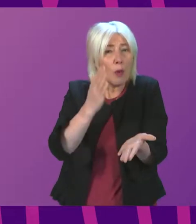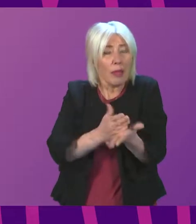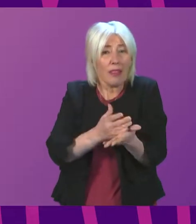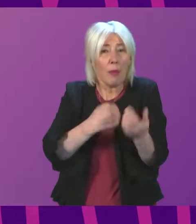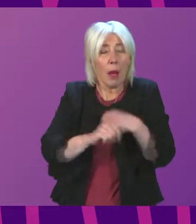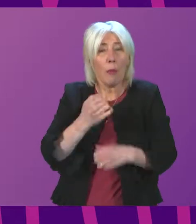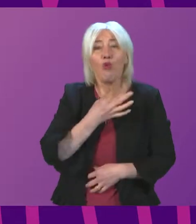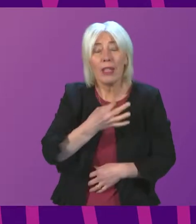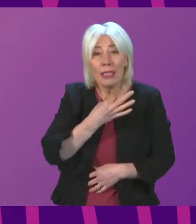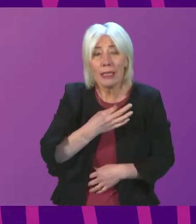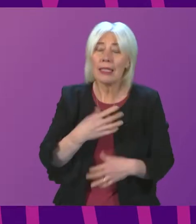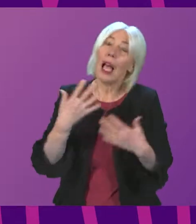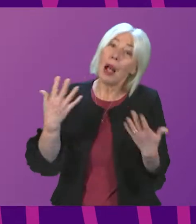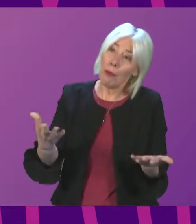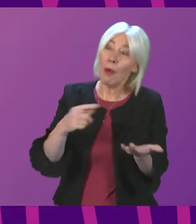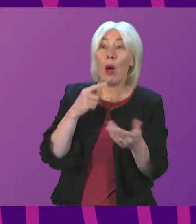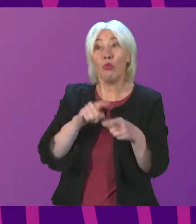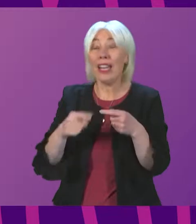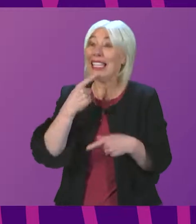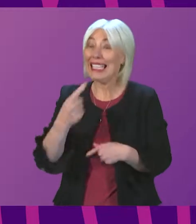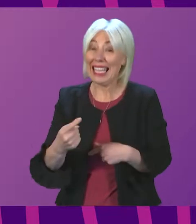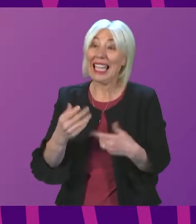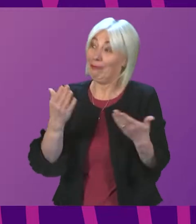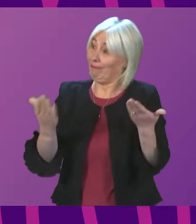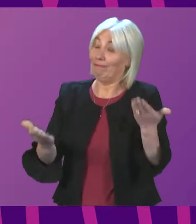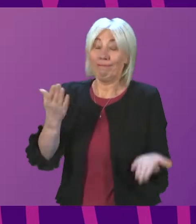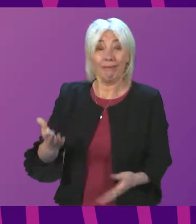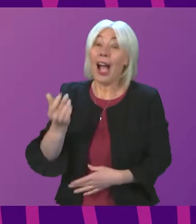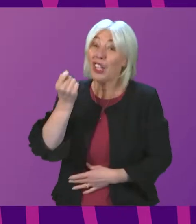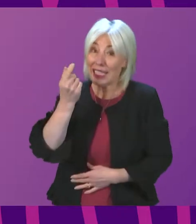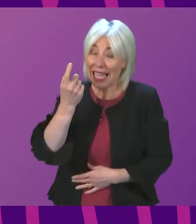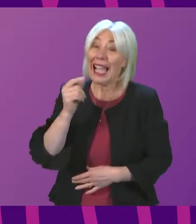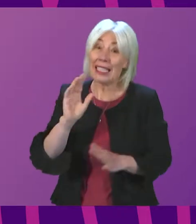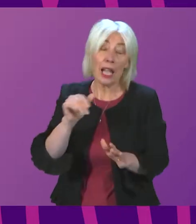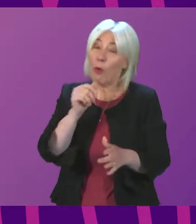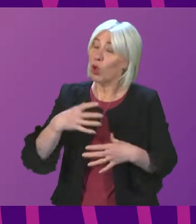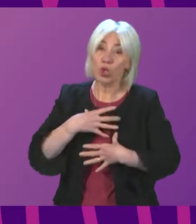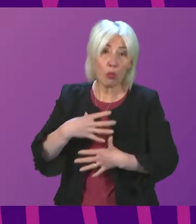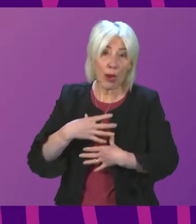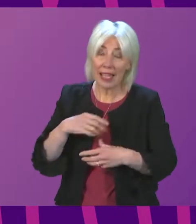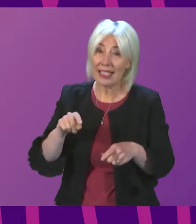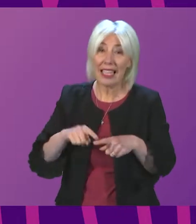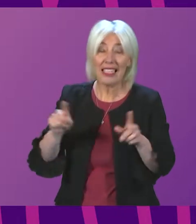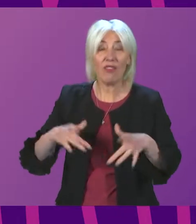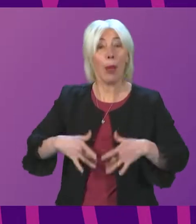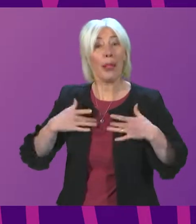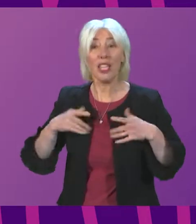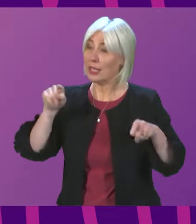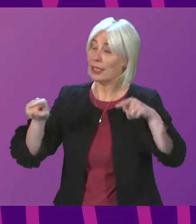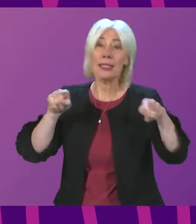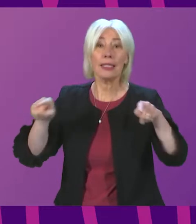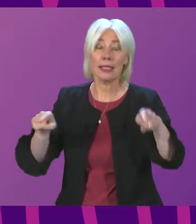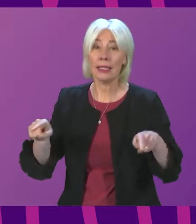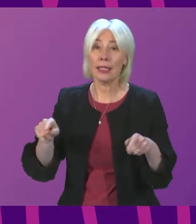at greater risk. The point I'm making is that there are understandably and hardly surprisingly different opinions here and those